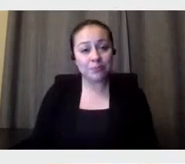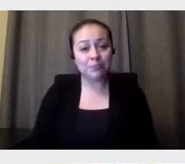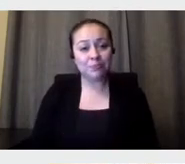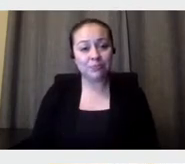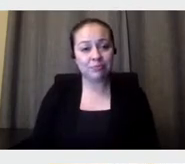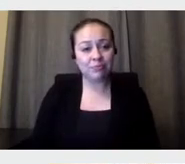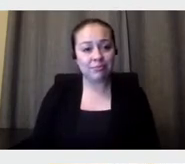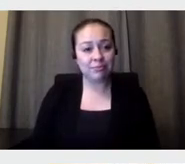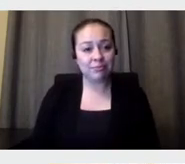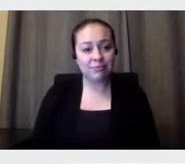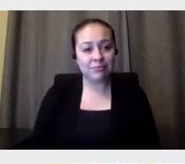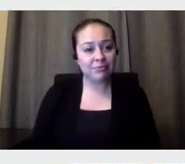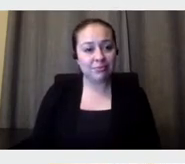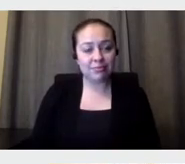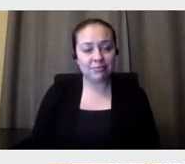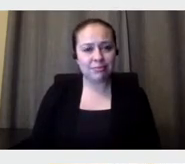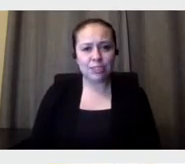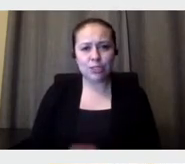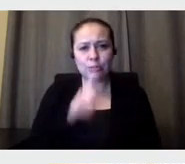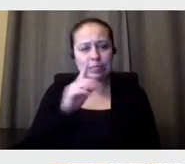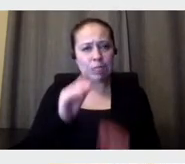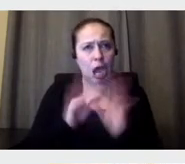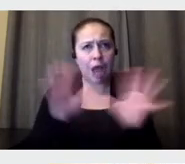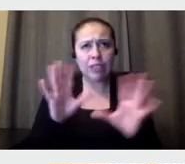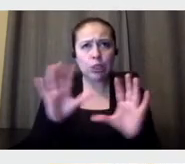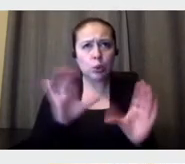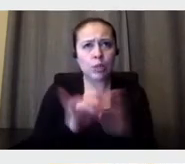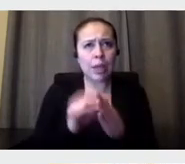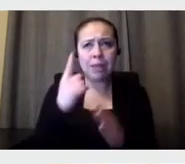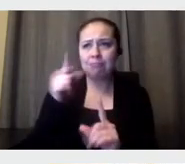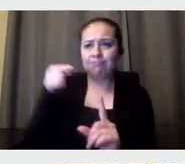it's so, it's so, it's so obvious to do that, but nobody did it.